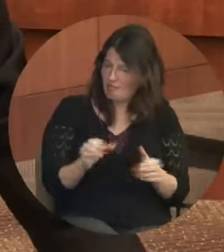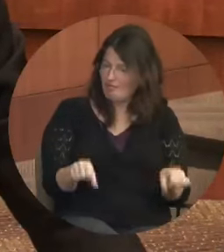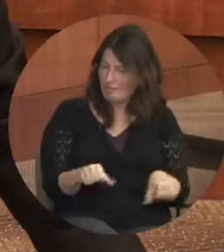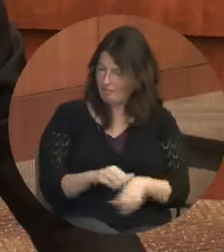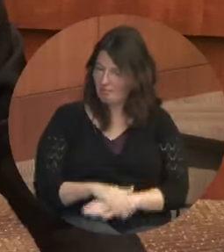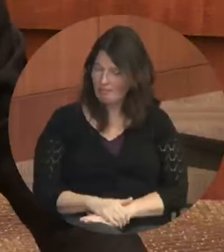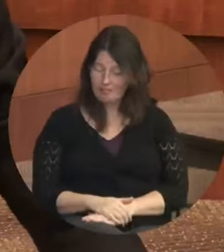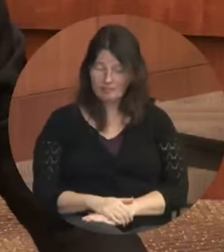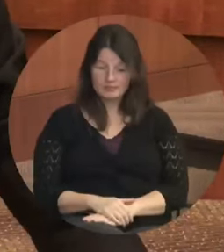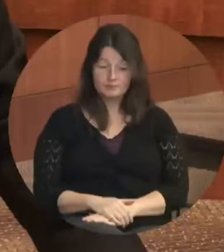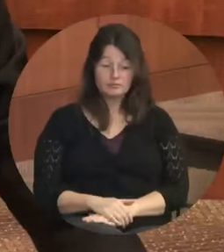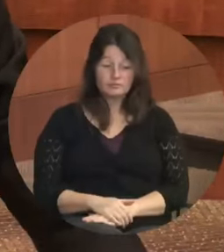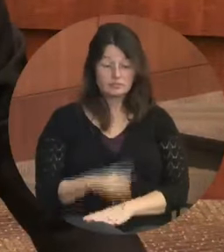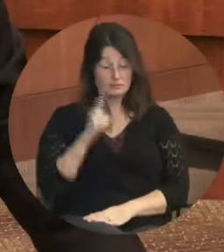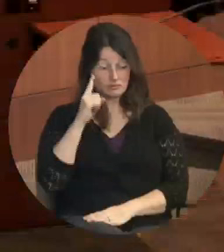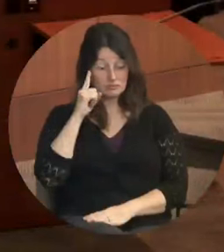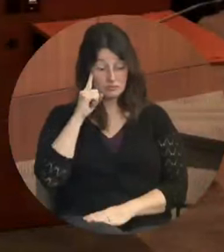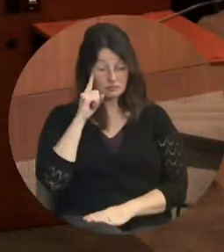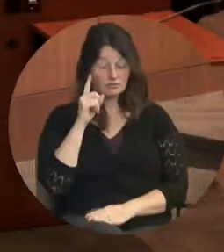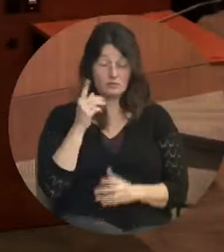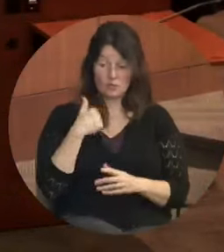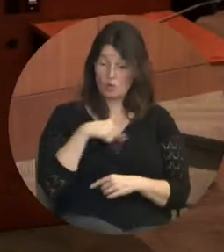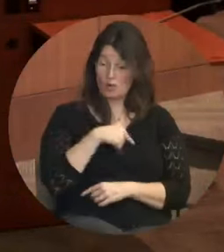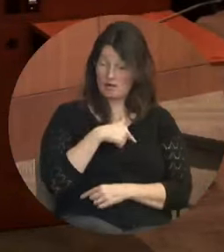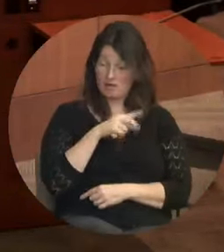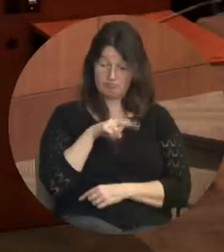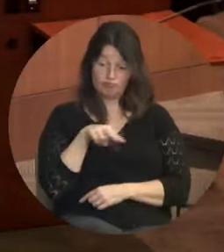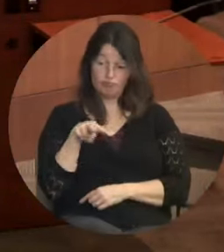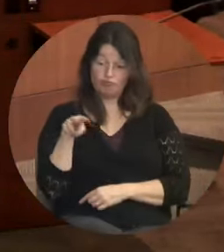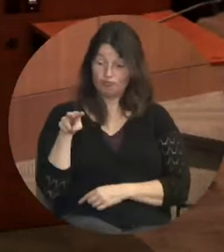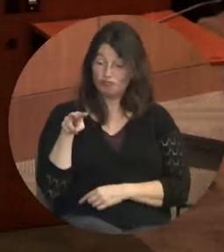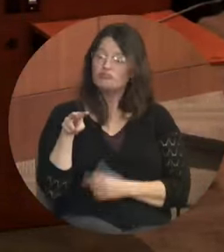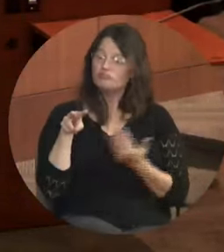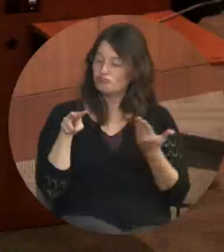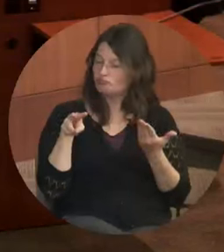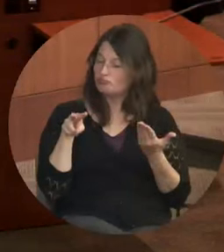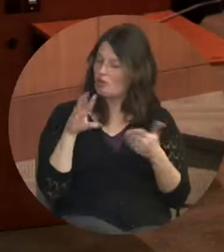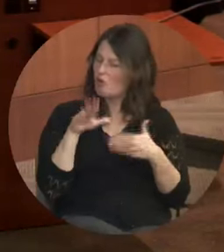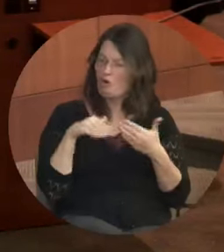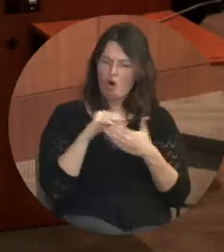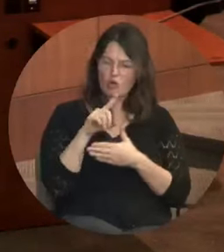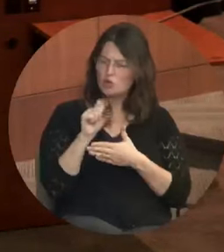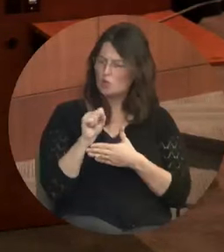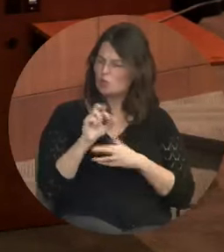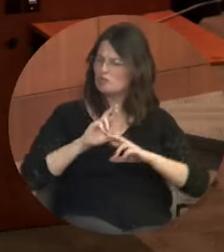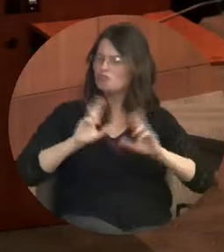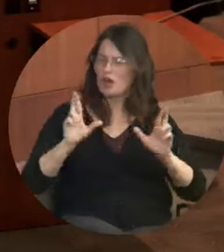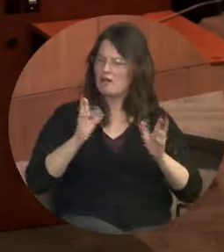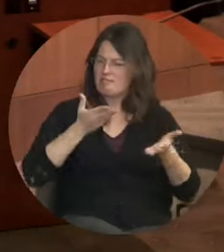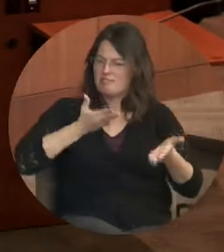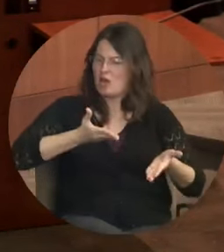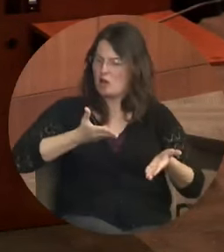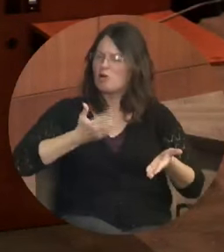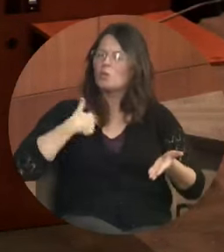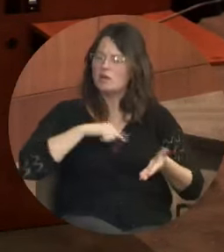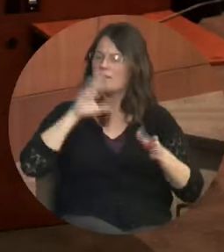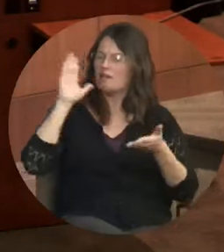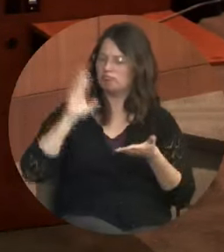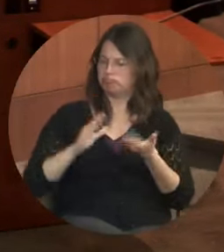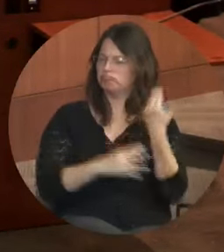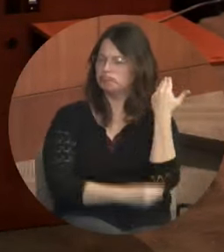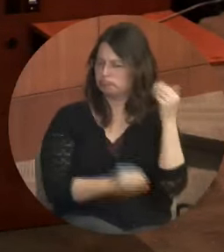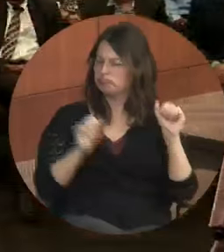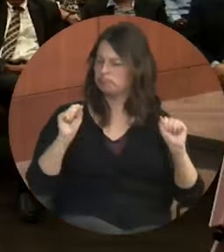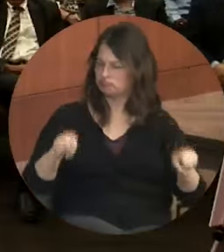What I see when I look around is that we have what we need to shrink poverty. The tools and the partners are here.